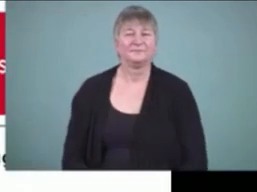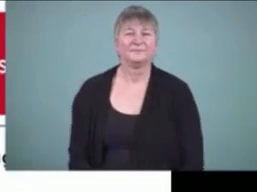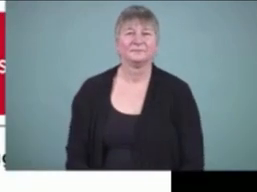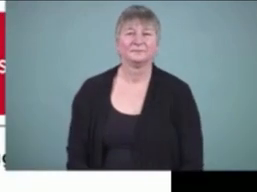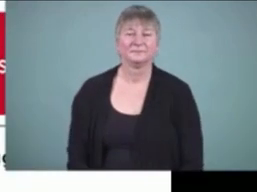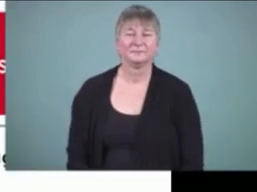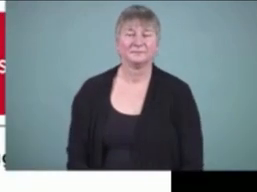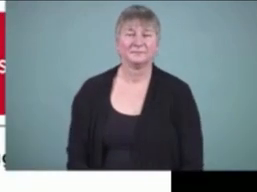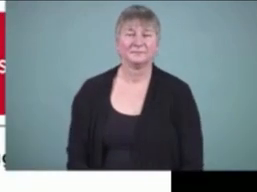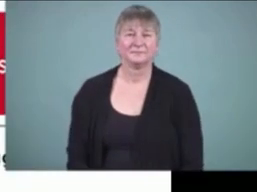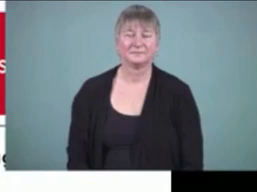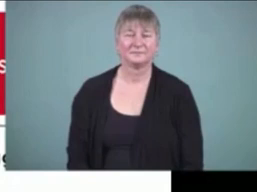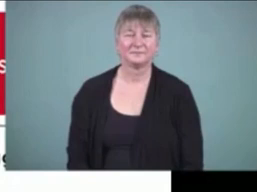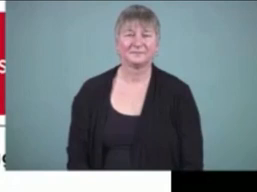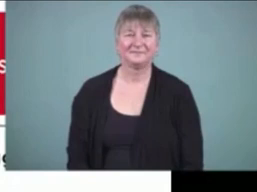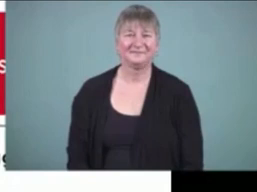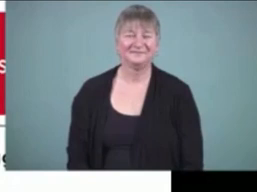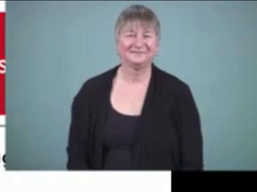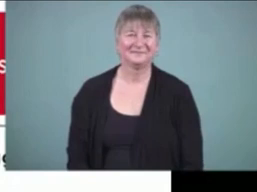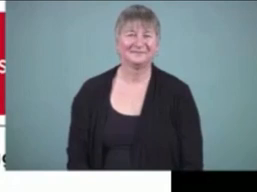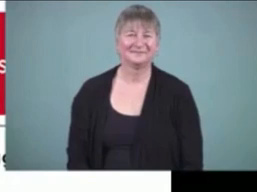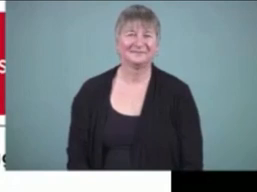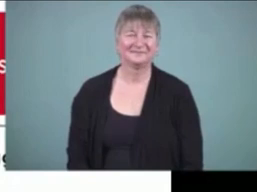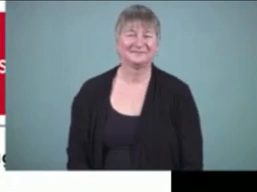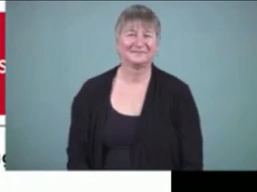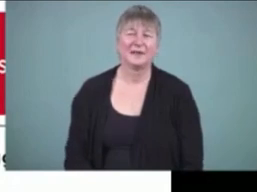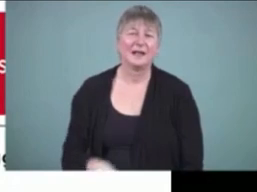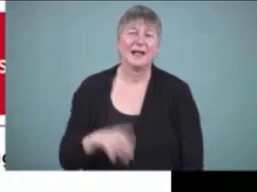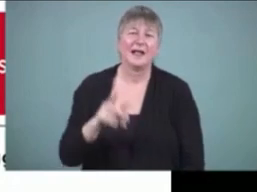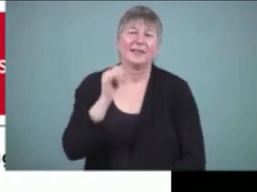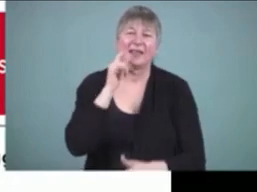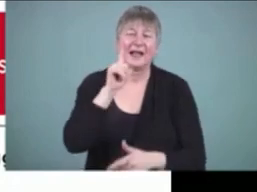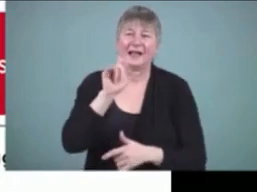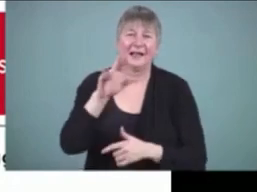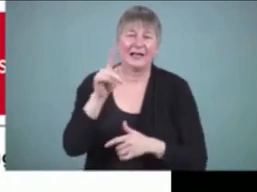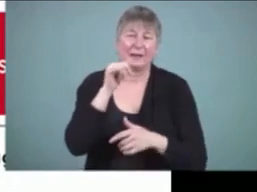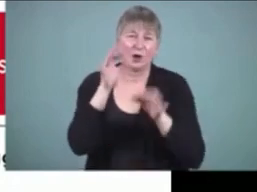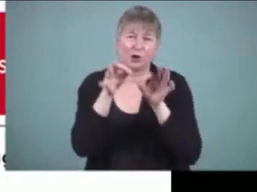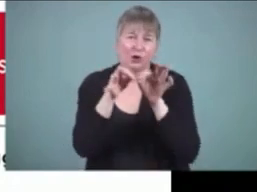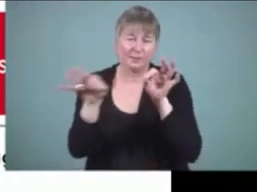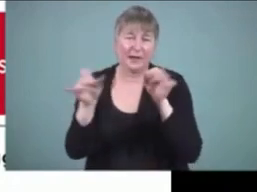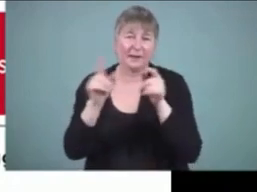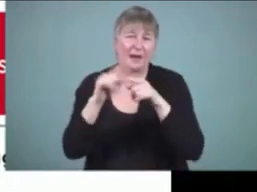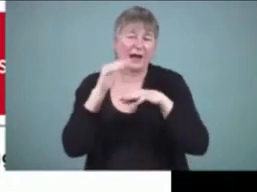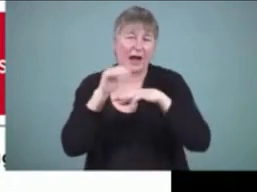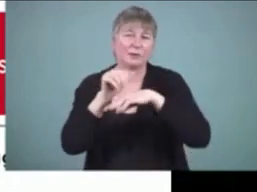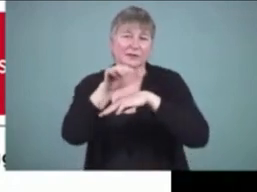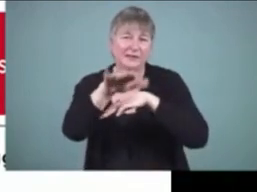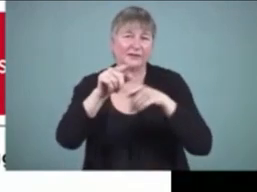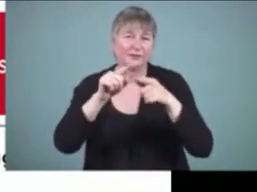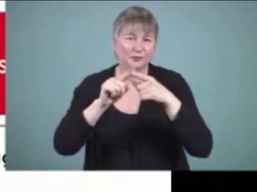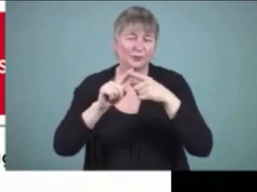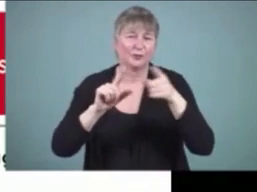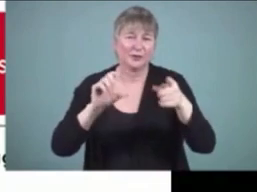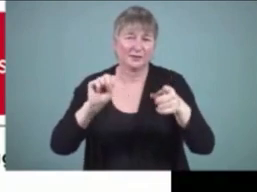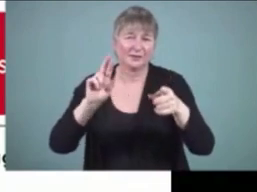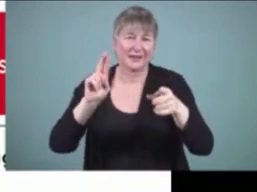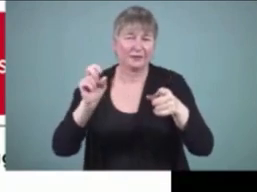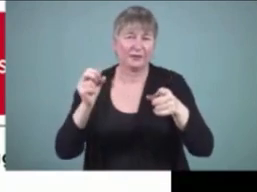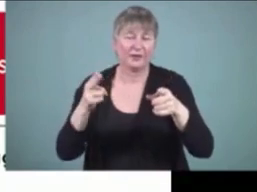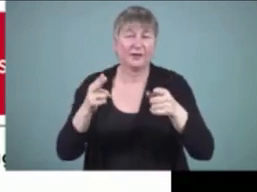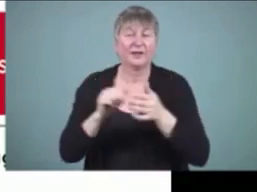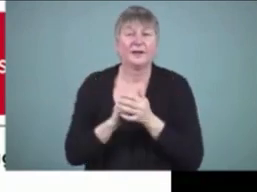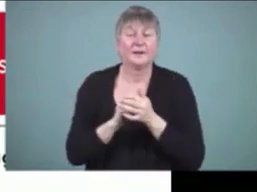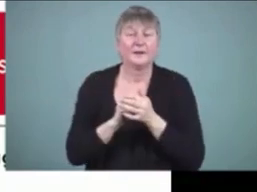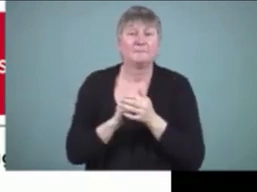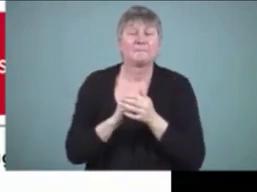um i'm not going to play this link but i'm happy to send it to sarah providing text for a wordless book